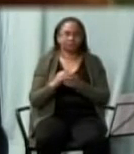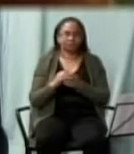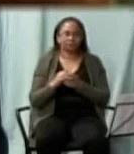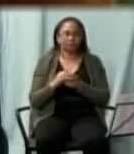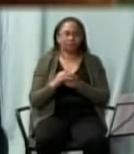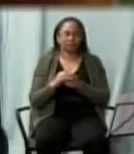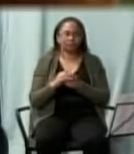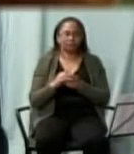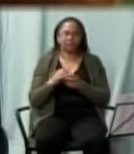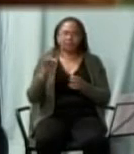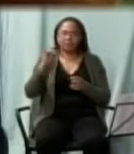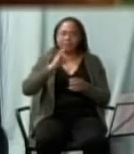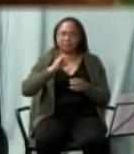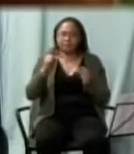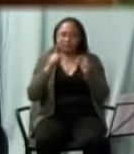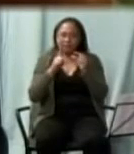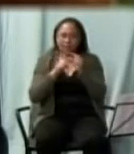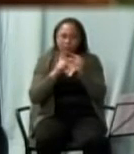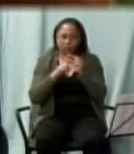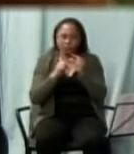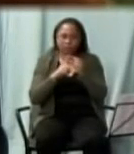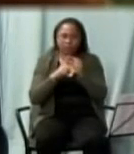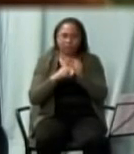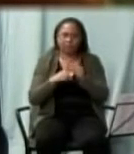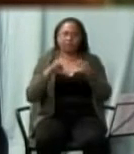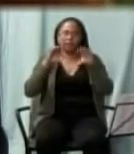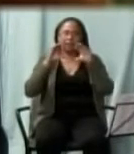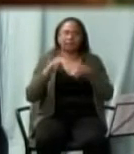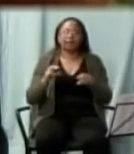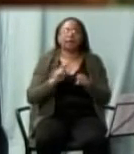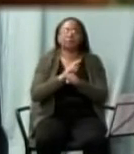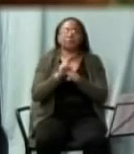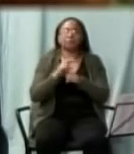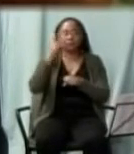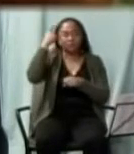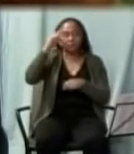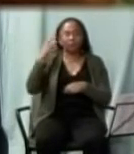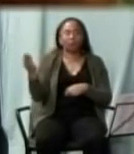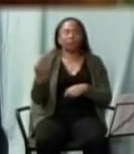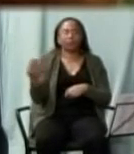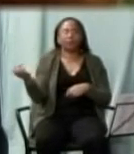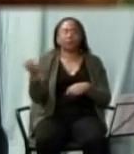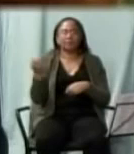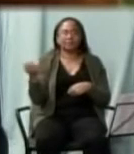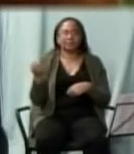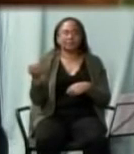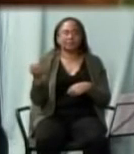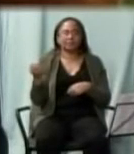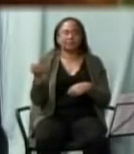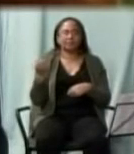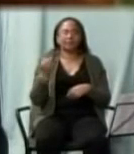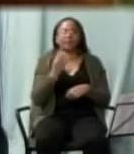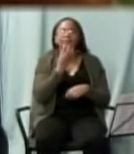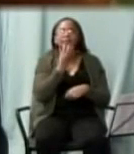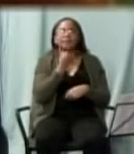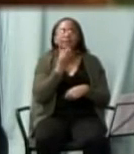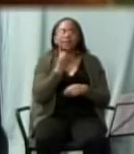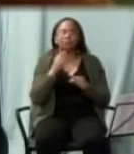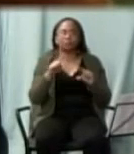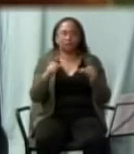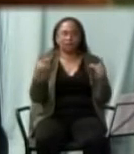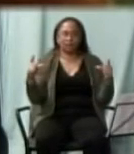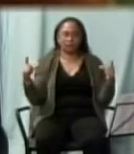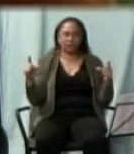same word can be used either for brother and sister in the English sense